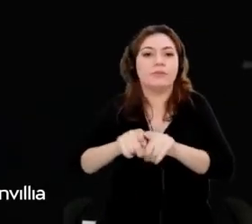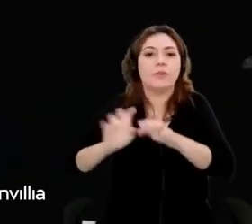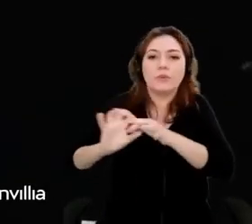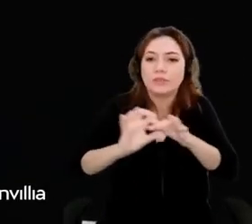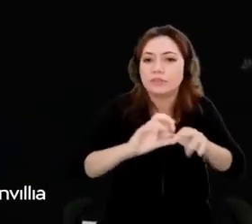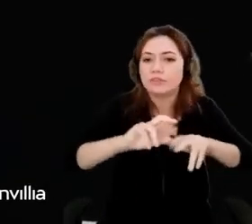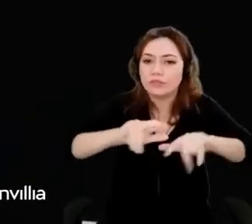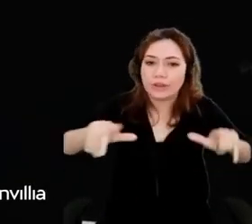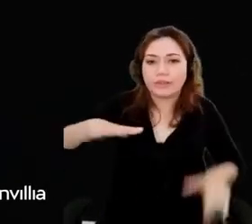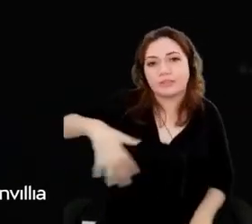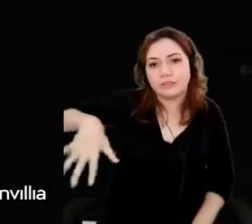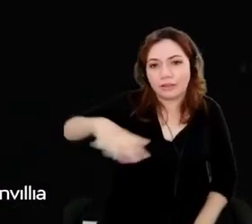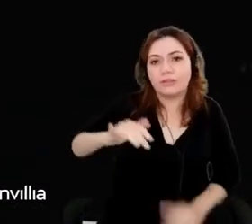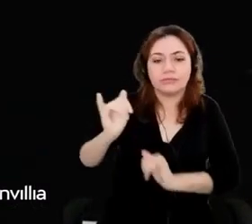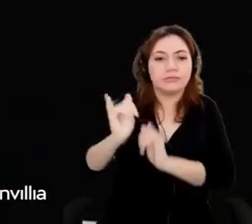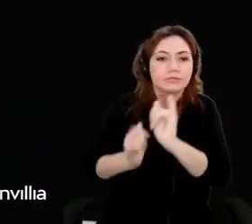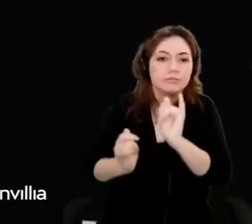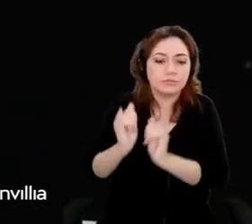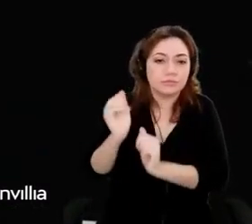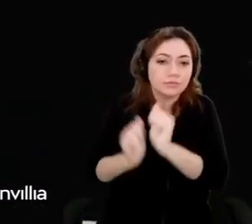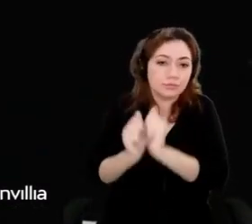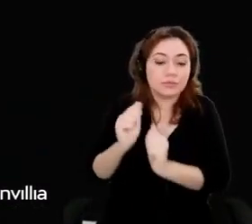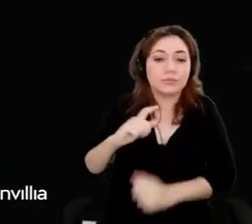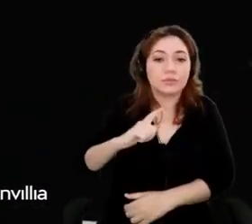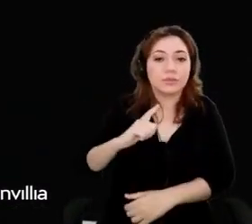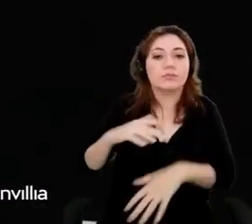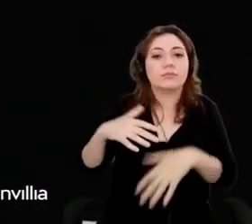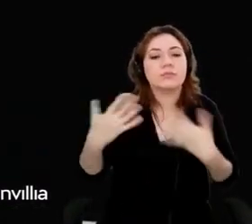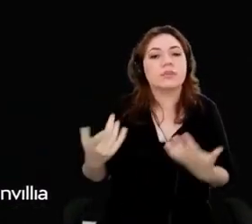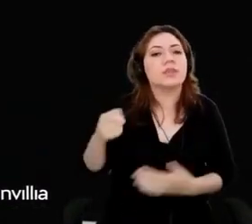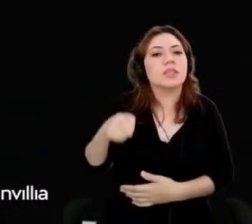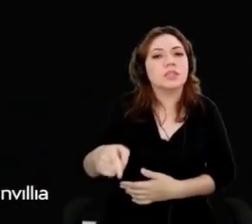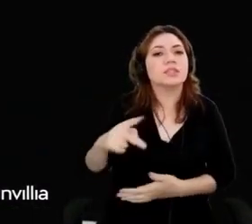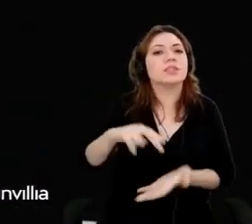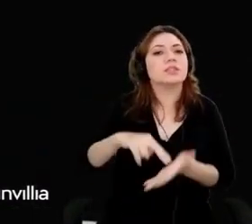So what does that mean in terms of results and productivity?